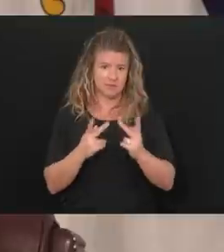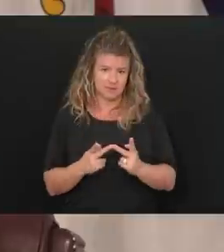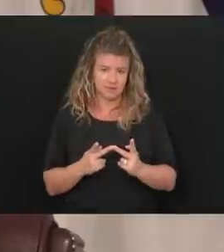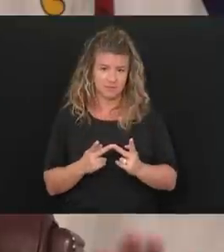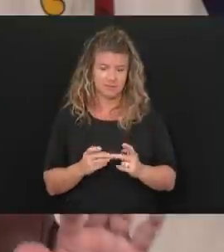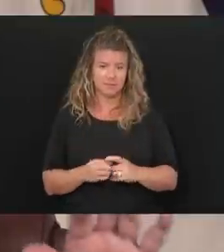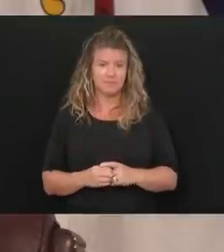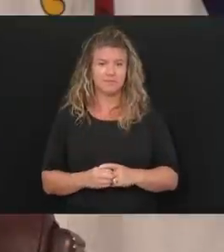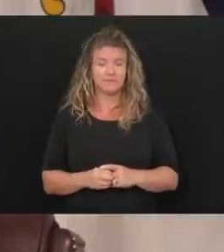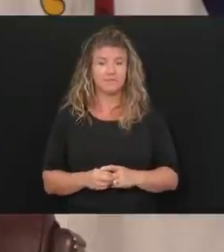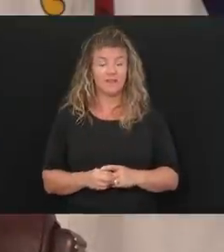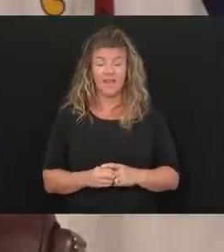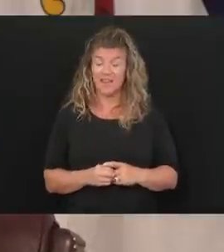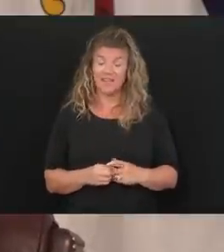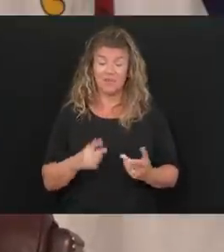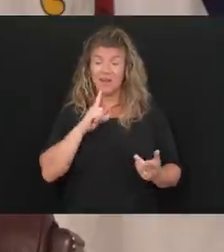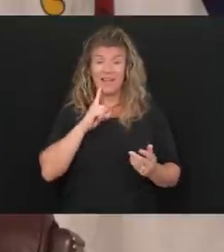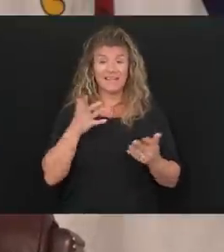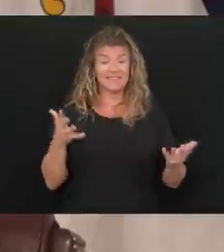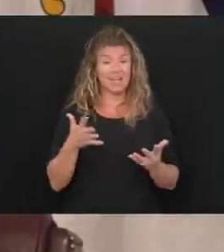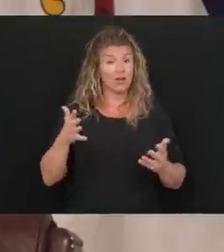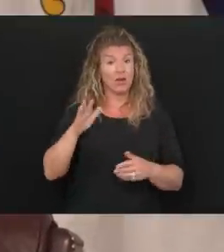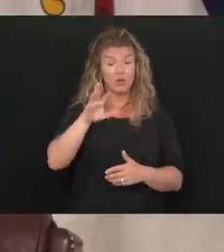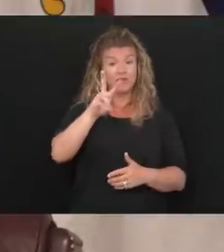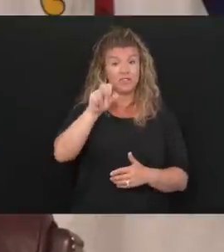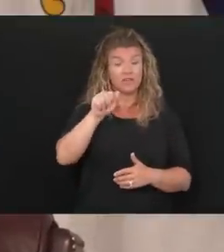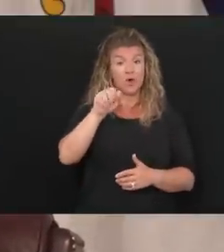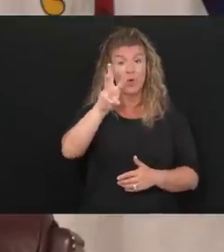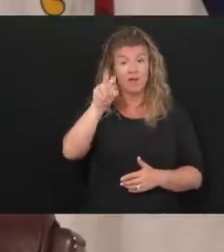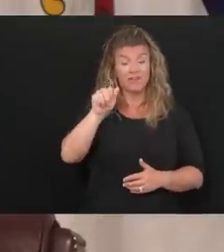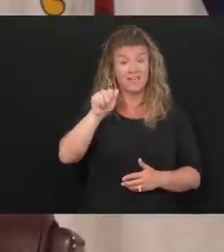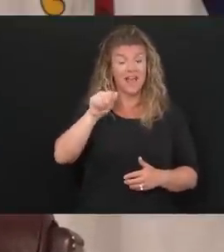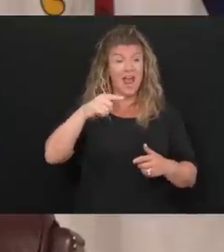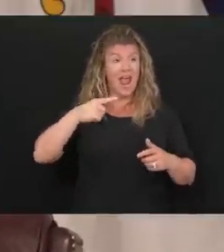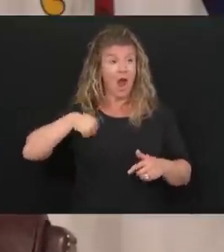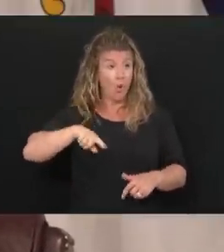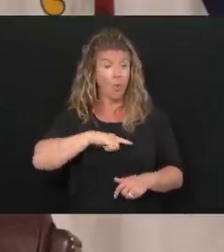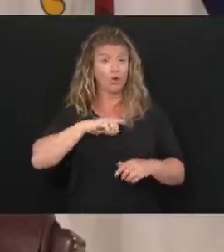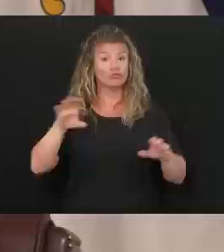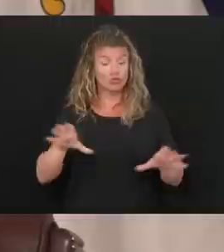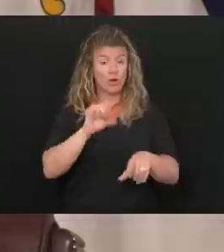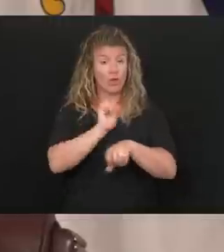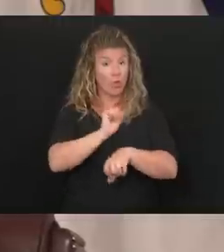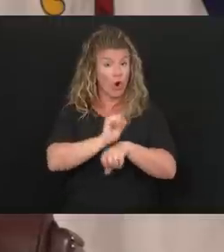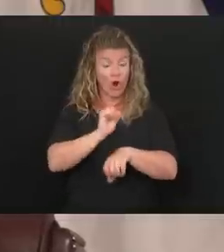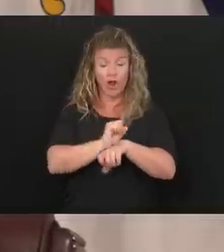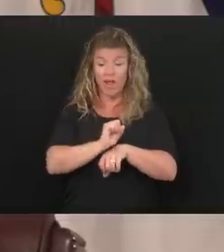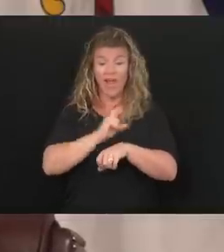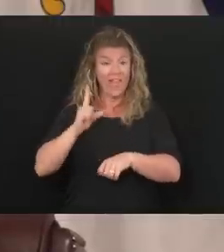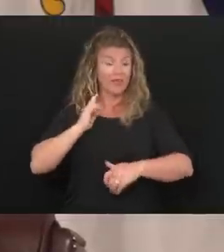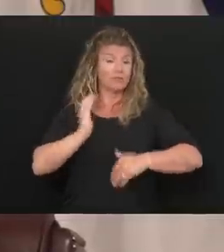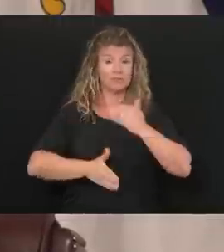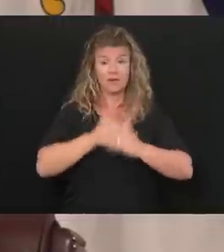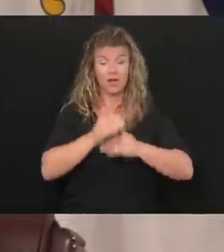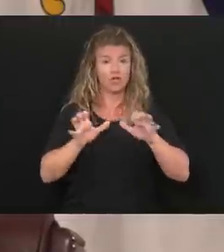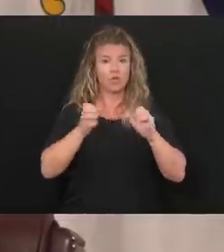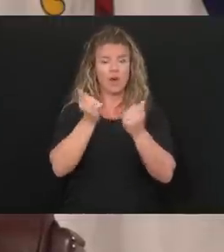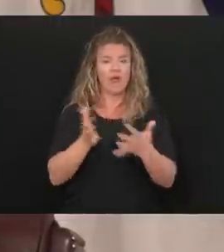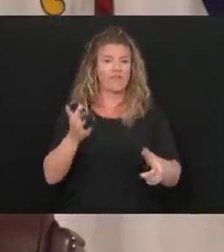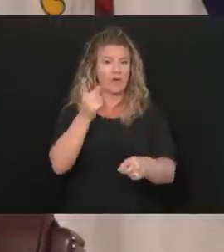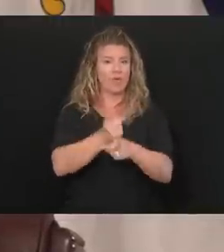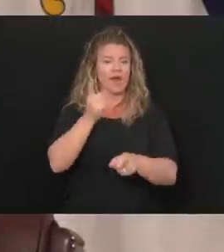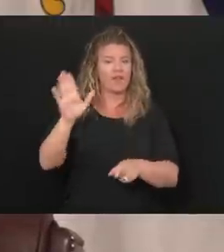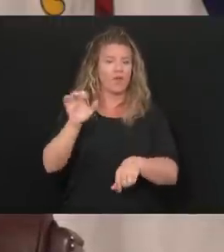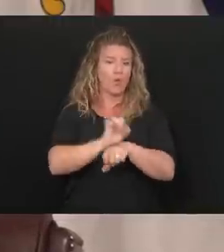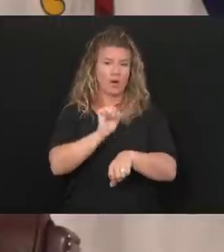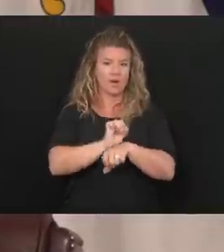facilities? And it's West Virginia. It's West Virginia. And these people are doing the work. And they're knocking it out of the park as far as the work they're doing.